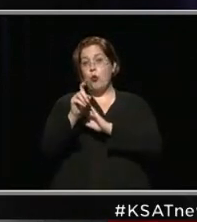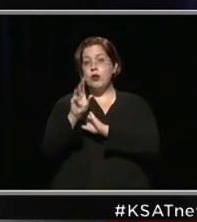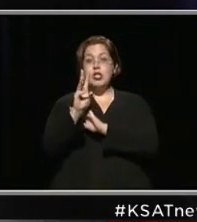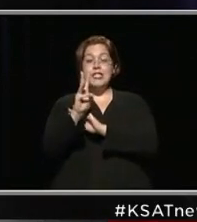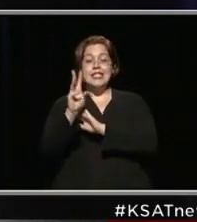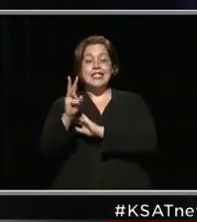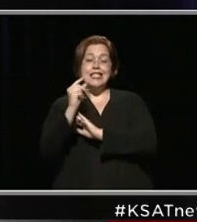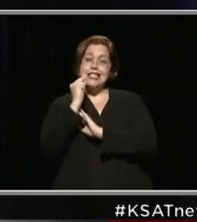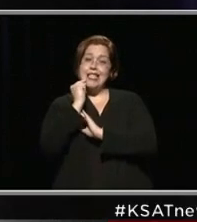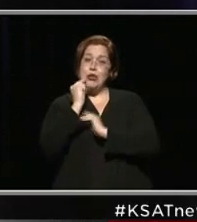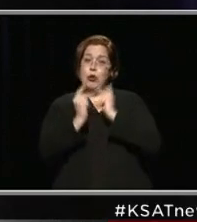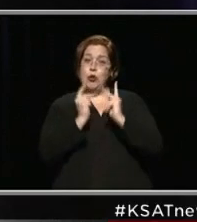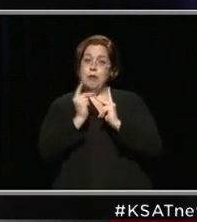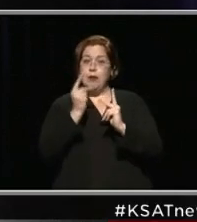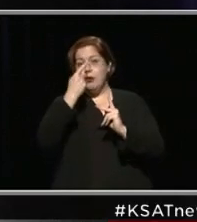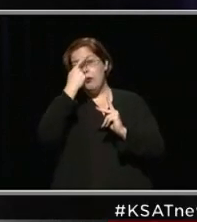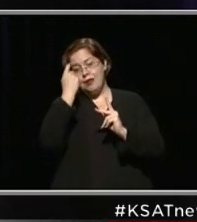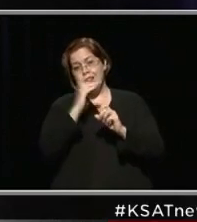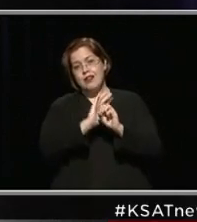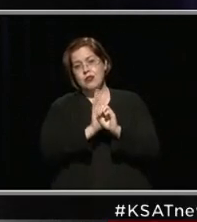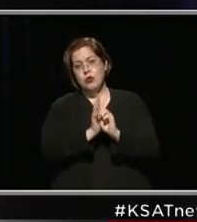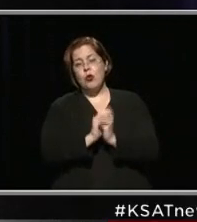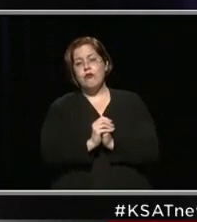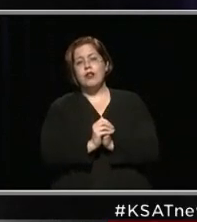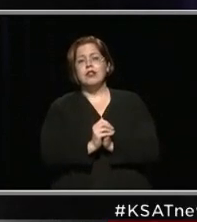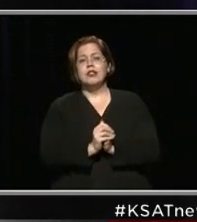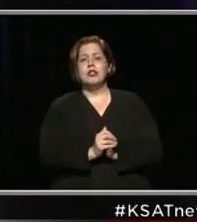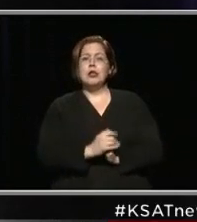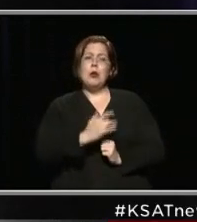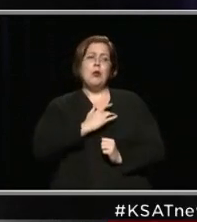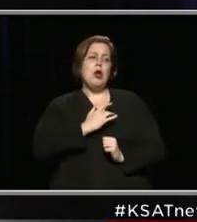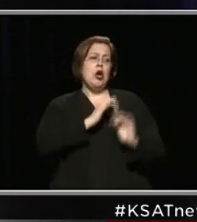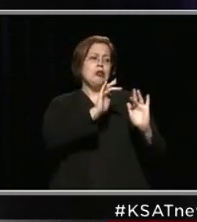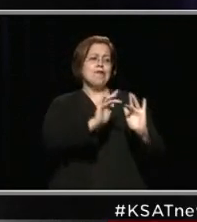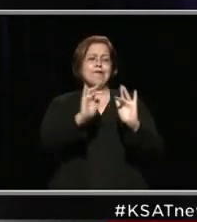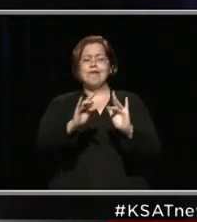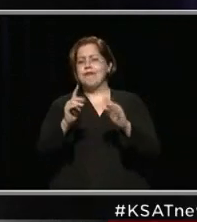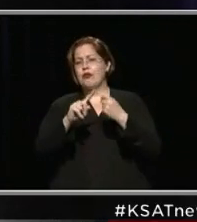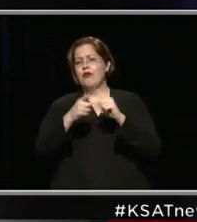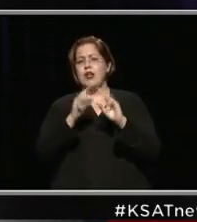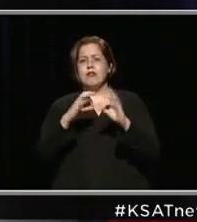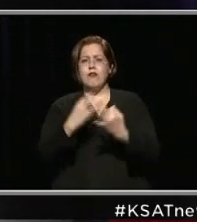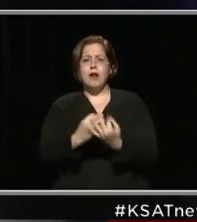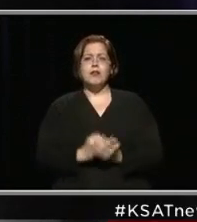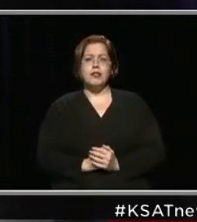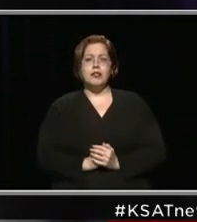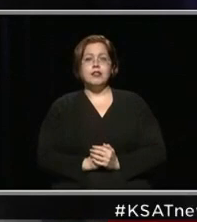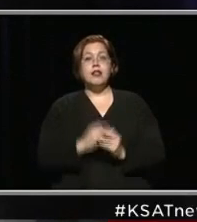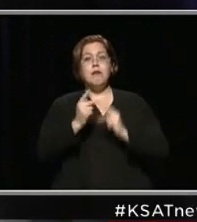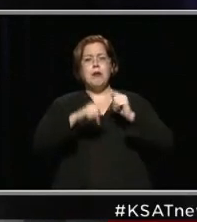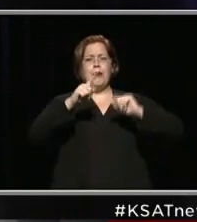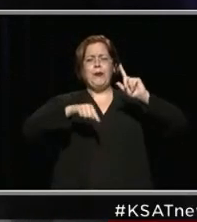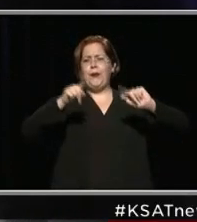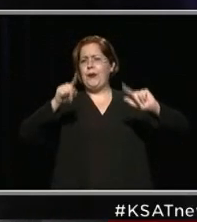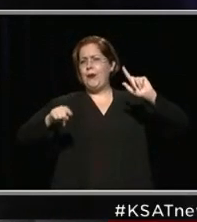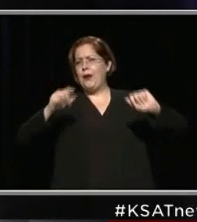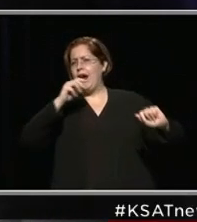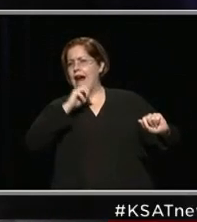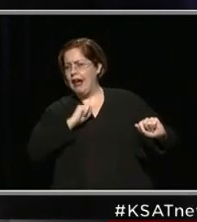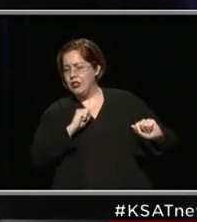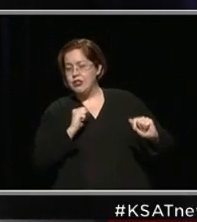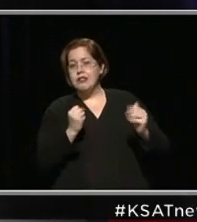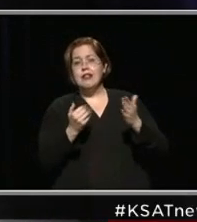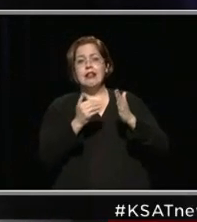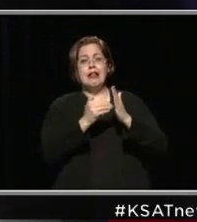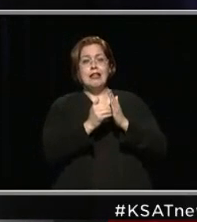San Antonians to COVID-19, and our hearts are with their friends and families. People of all ages. People, again,